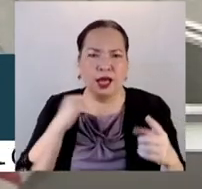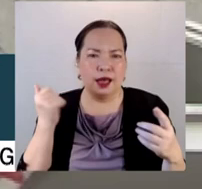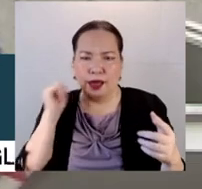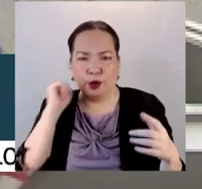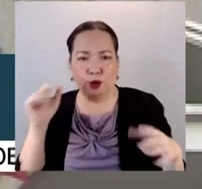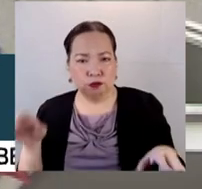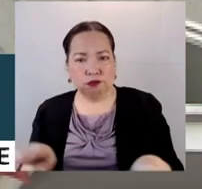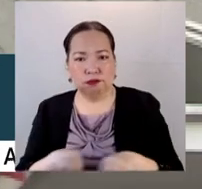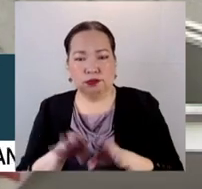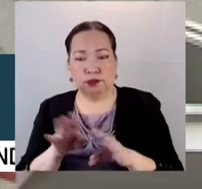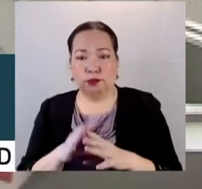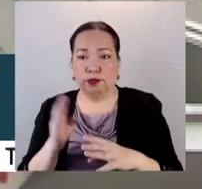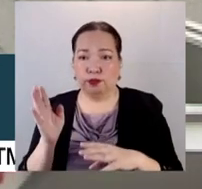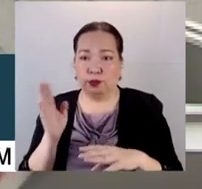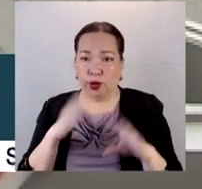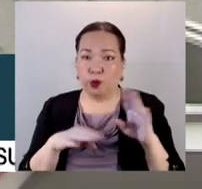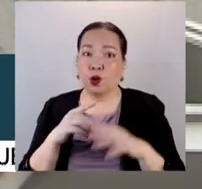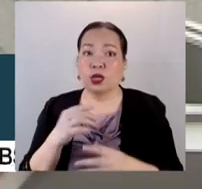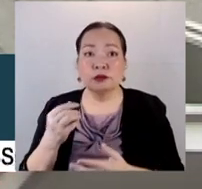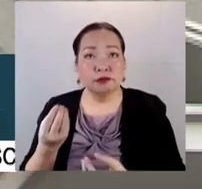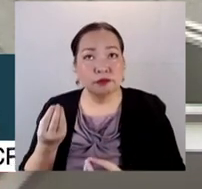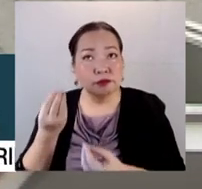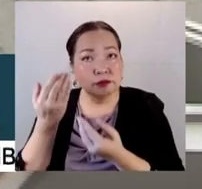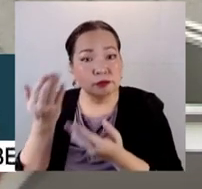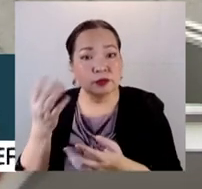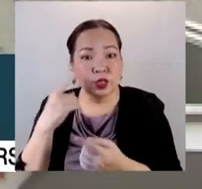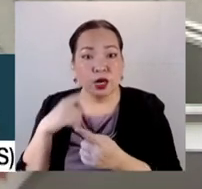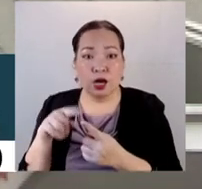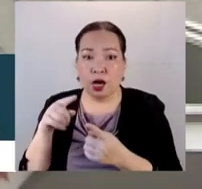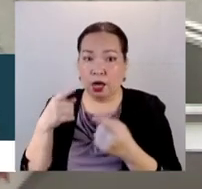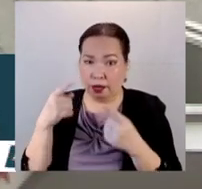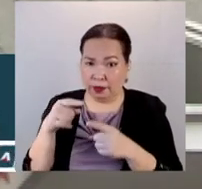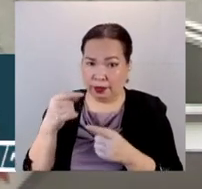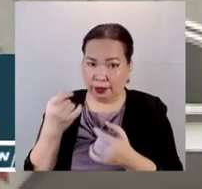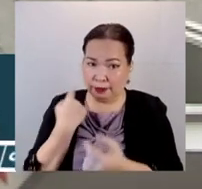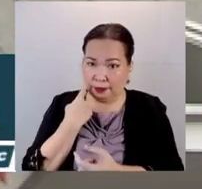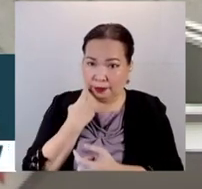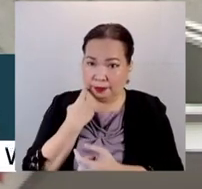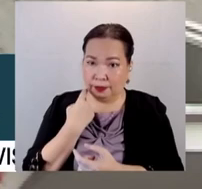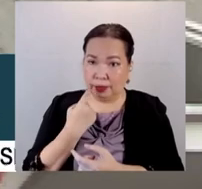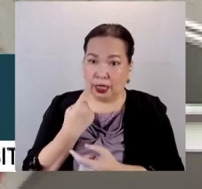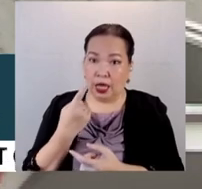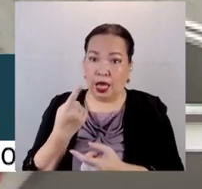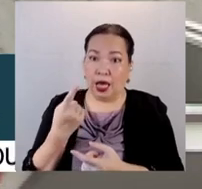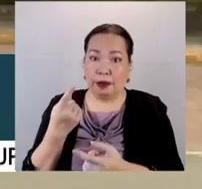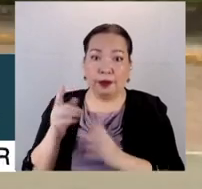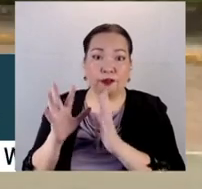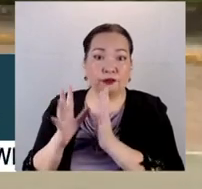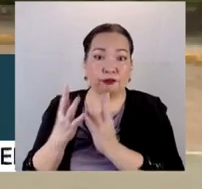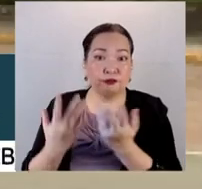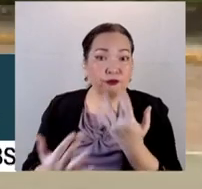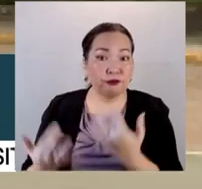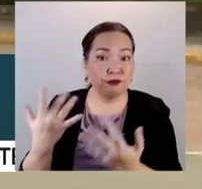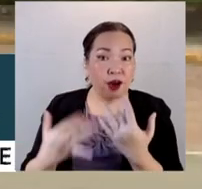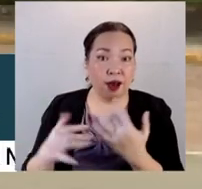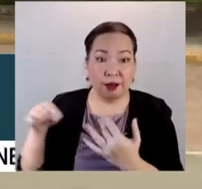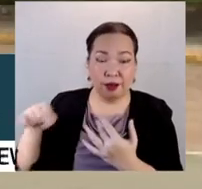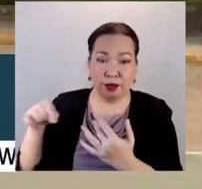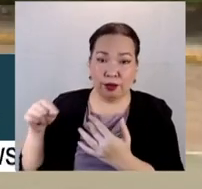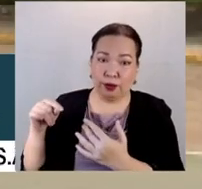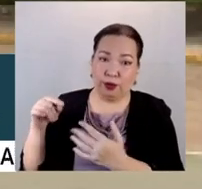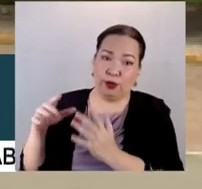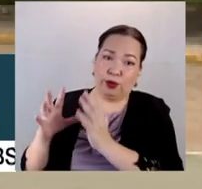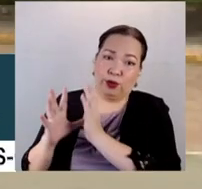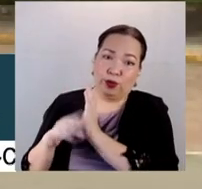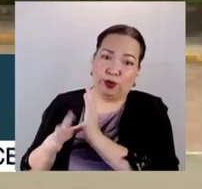po na yun. We only brought that up simply because of, look at what happened when the fire got in a certain part of the